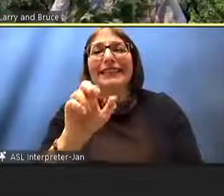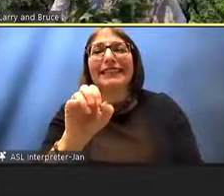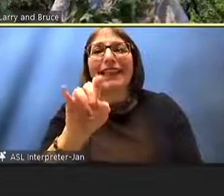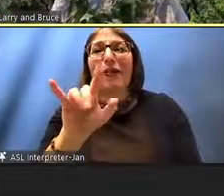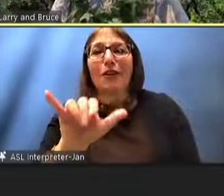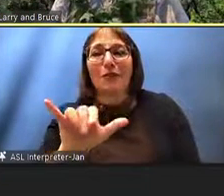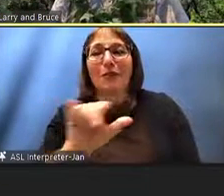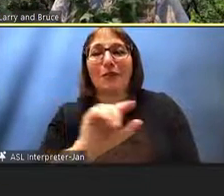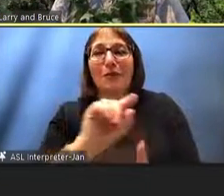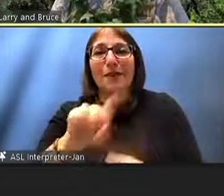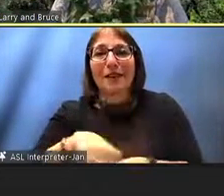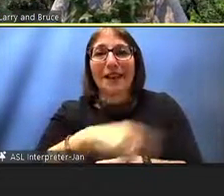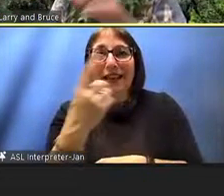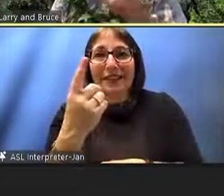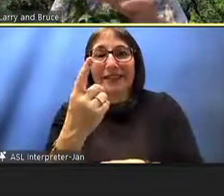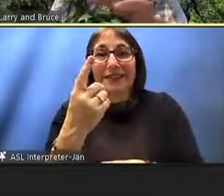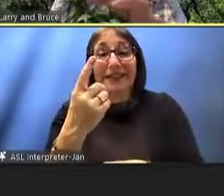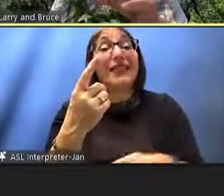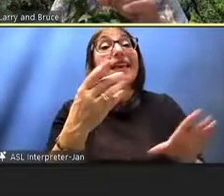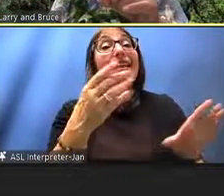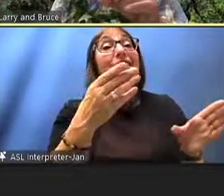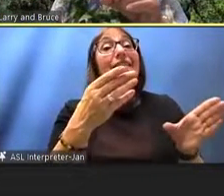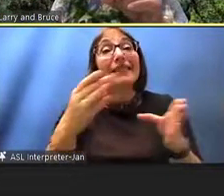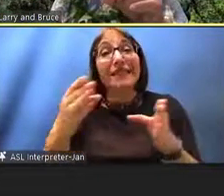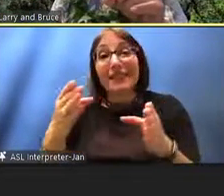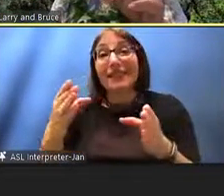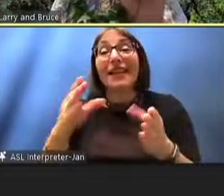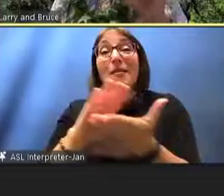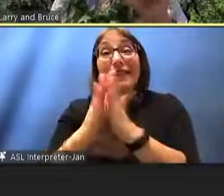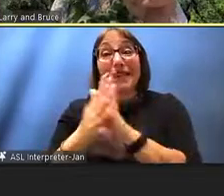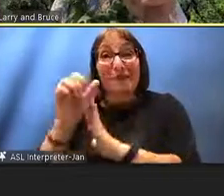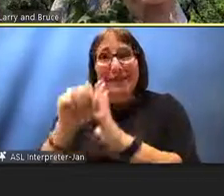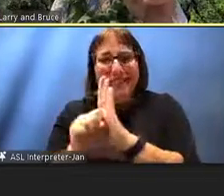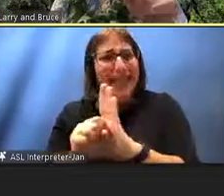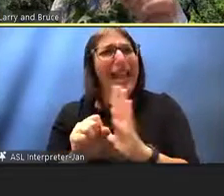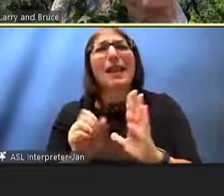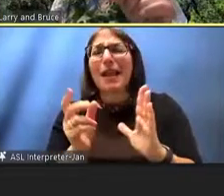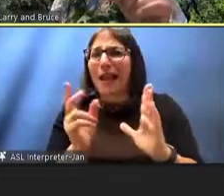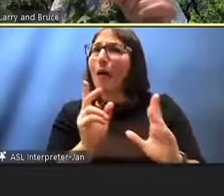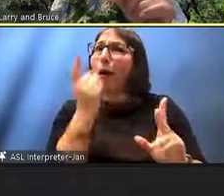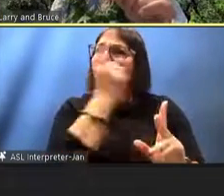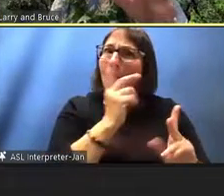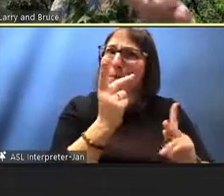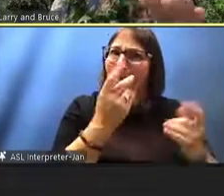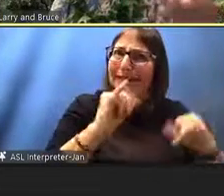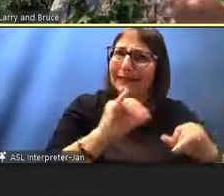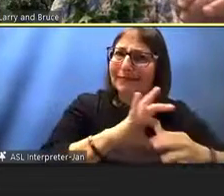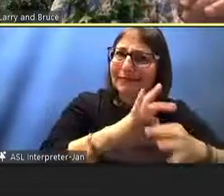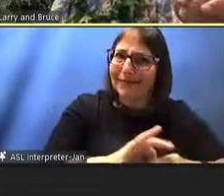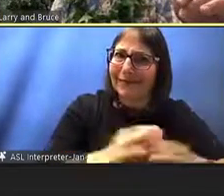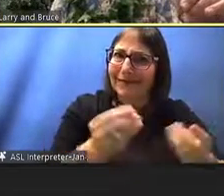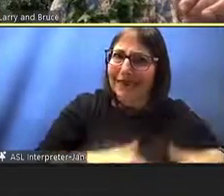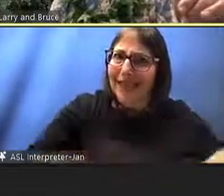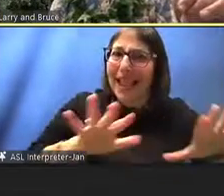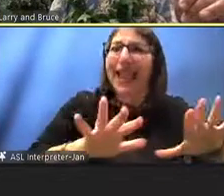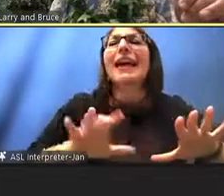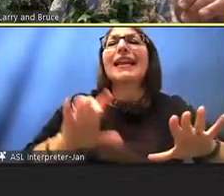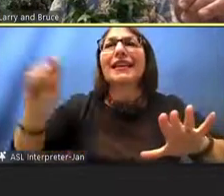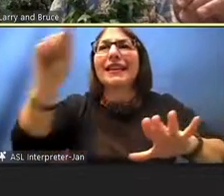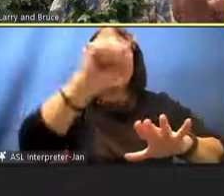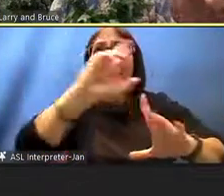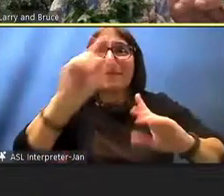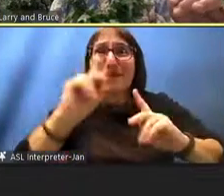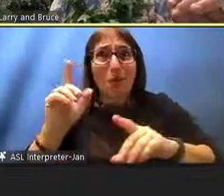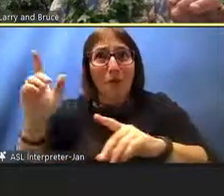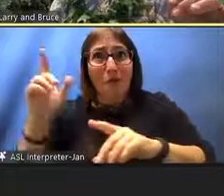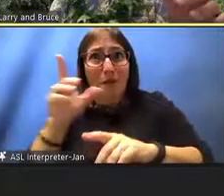statehood so this is um today as you come to hawaii and you see hawaii uh you